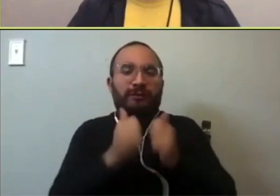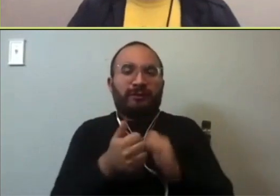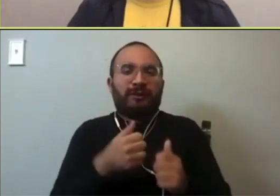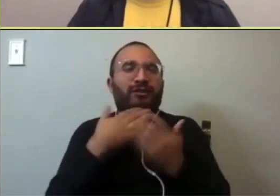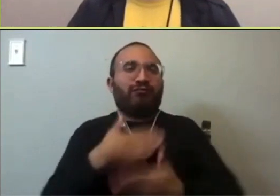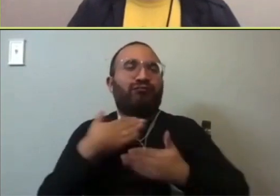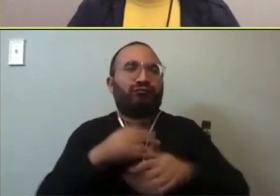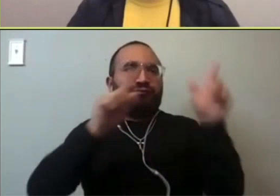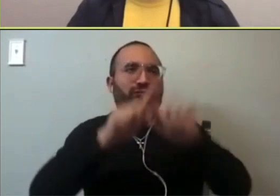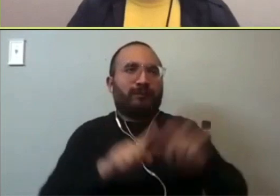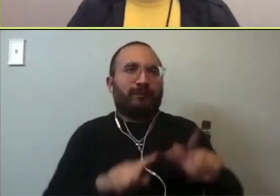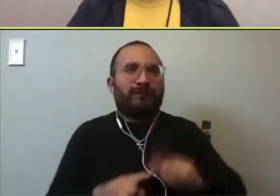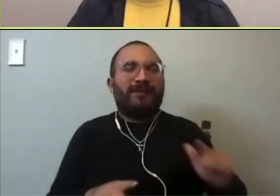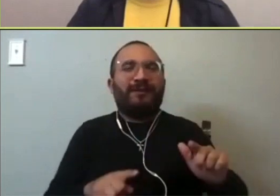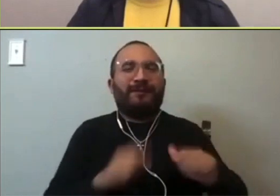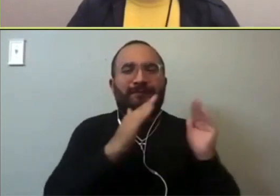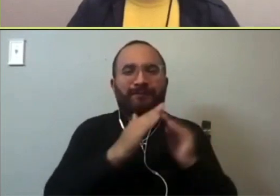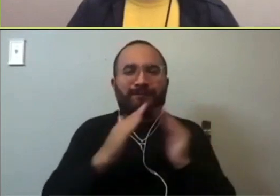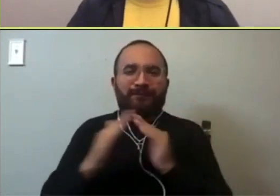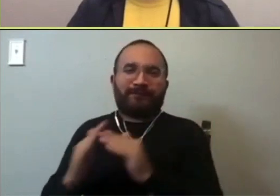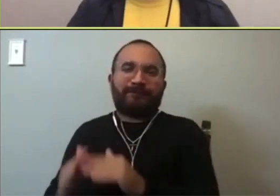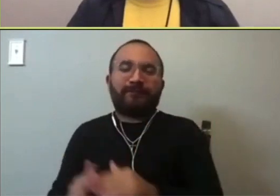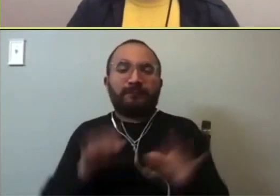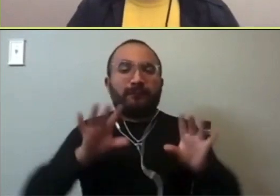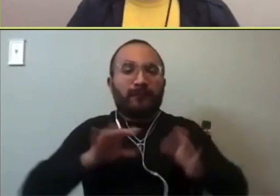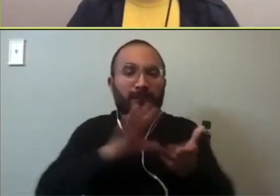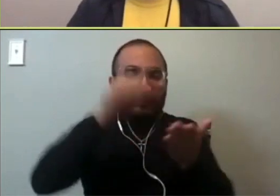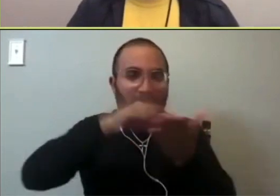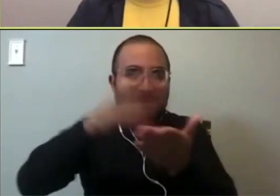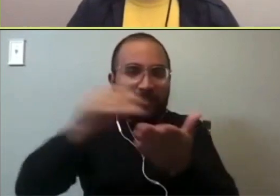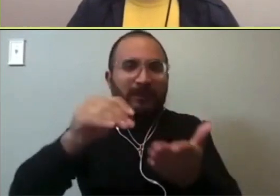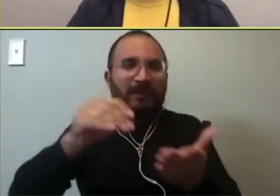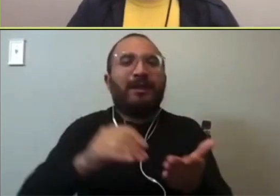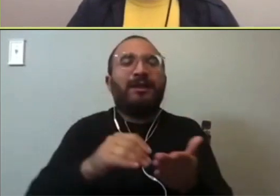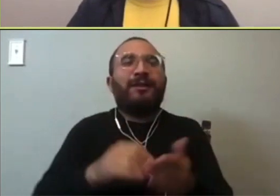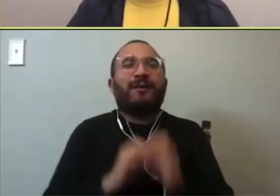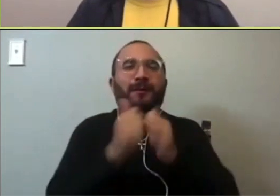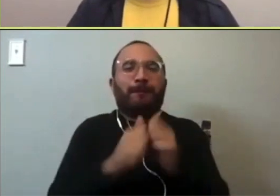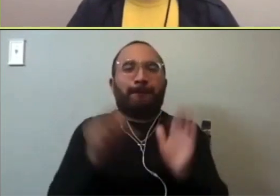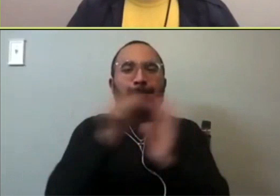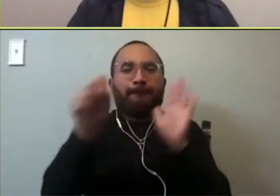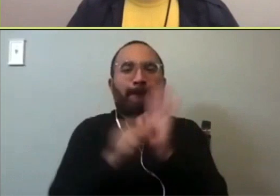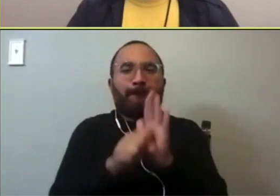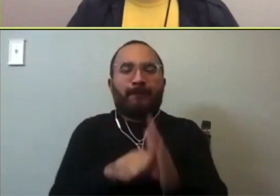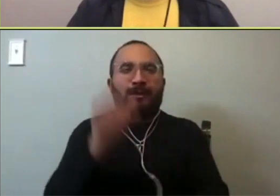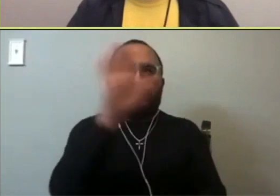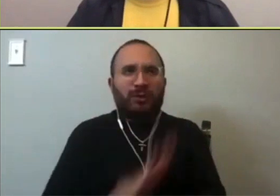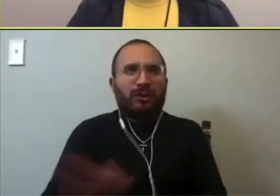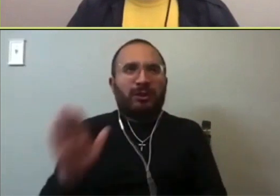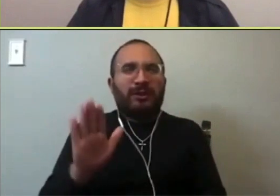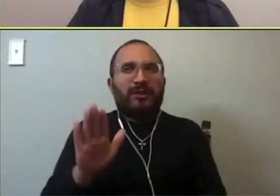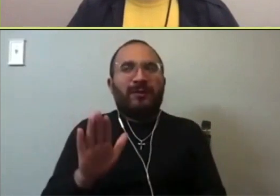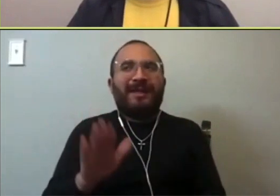communities and what's happening in those different communities. It's been one of the best things about running statewide, and I sometimes feel like we've missed it a little bit